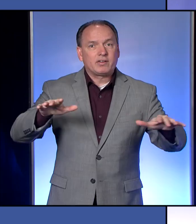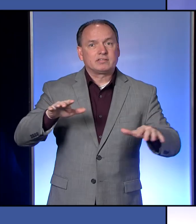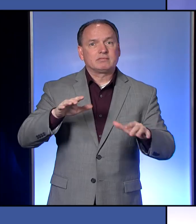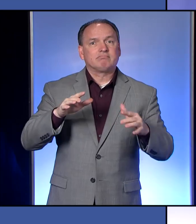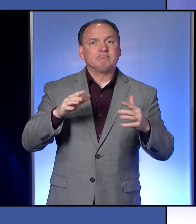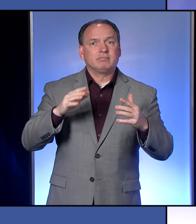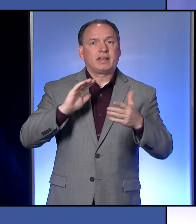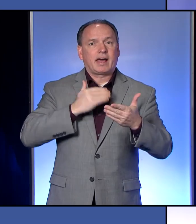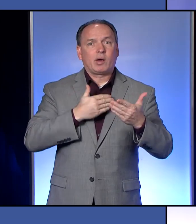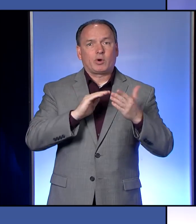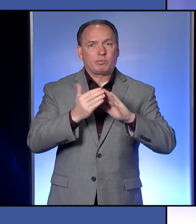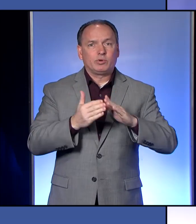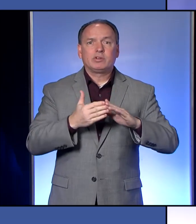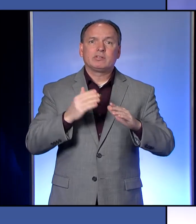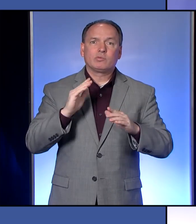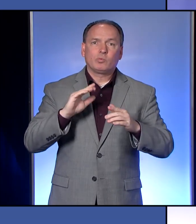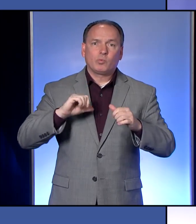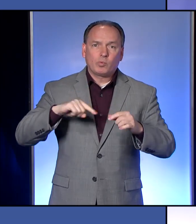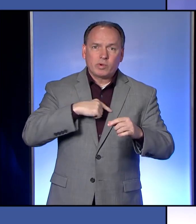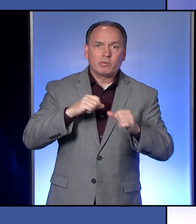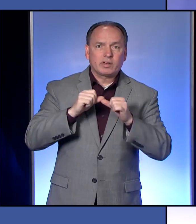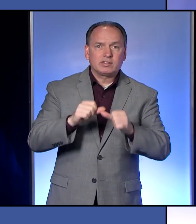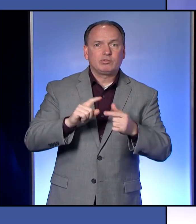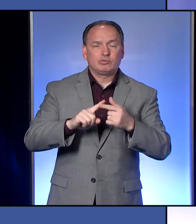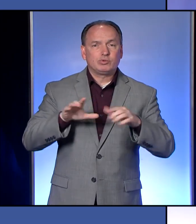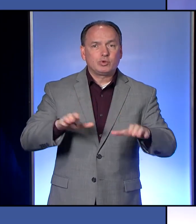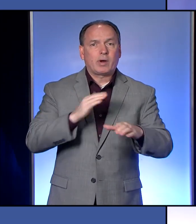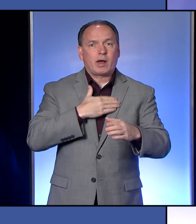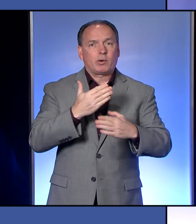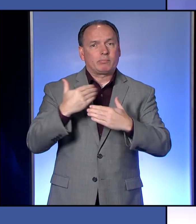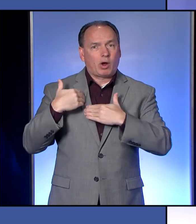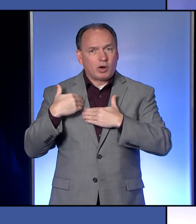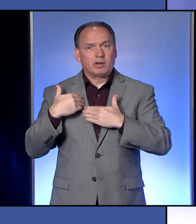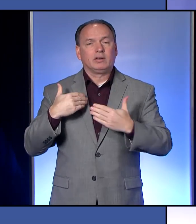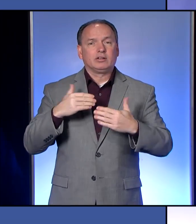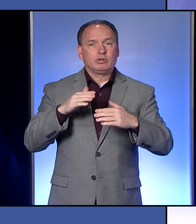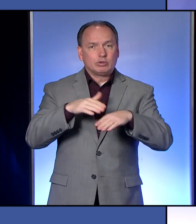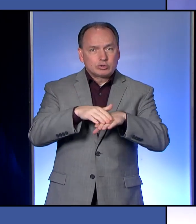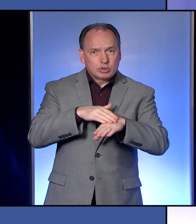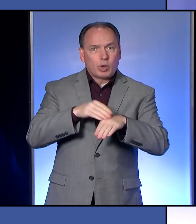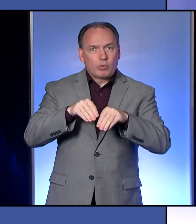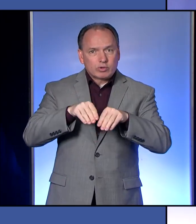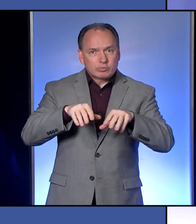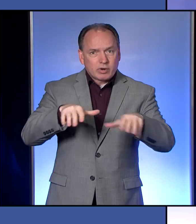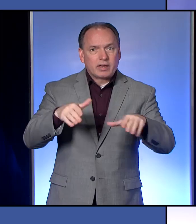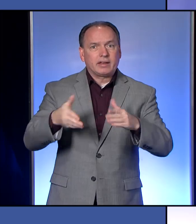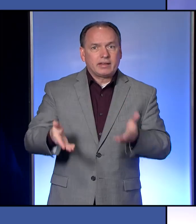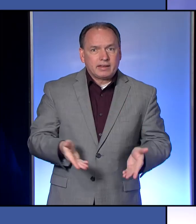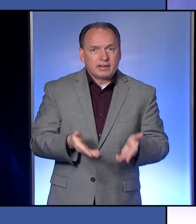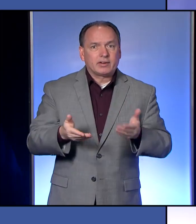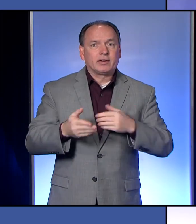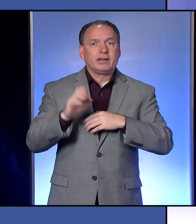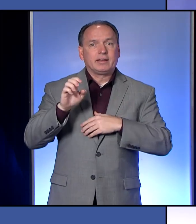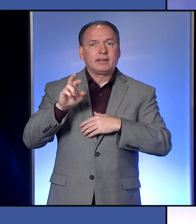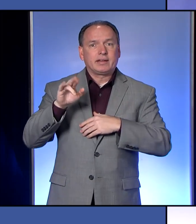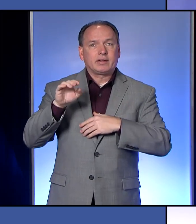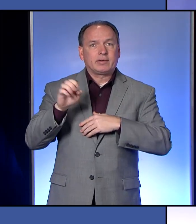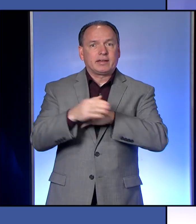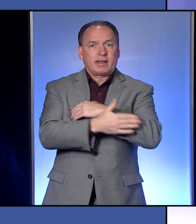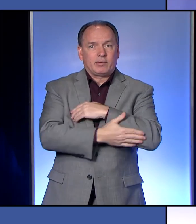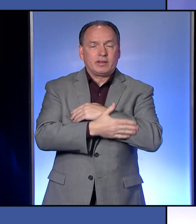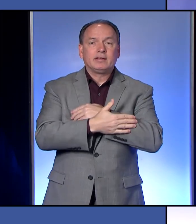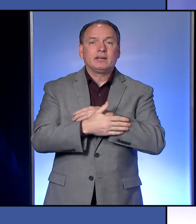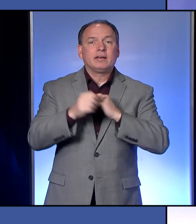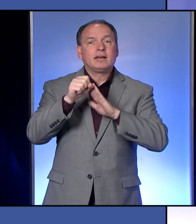So let's continue to do our part to slow the spread of COVID-19 in Erie County. The state numbers